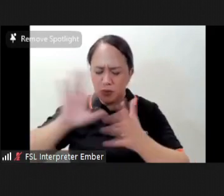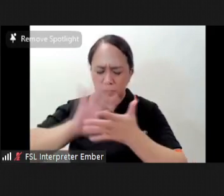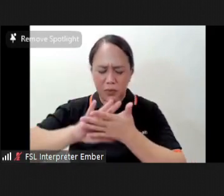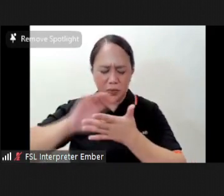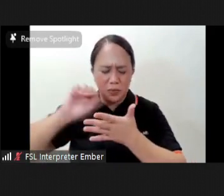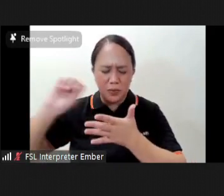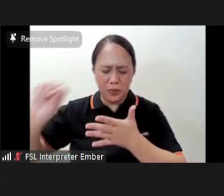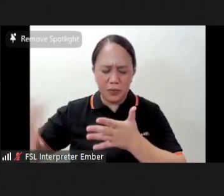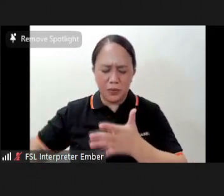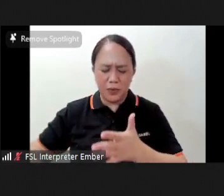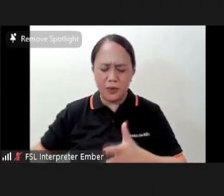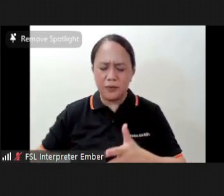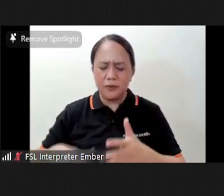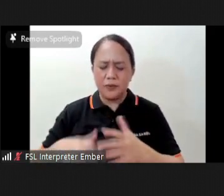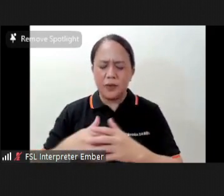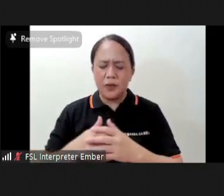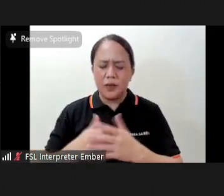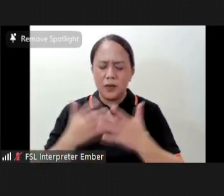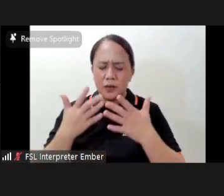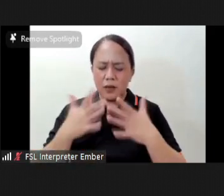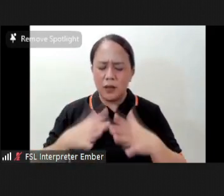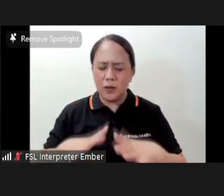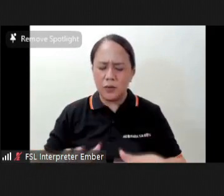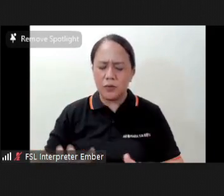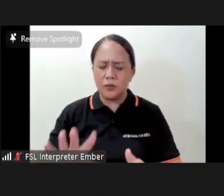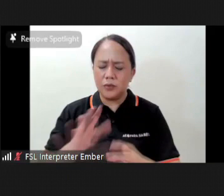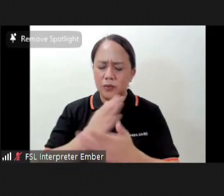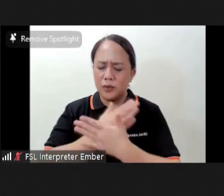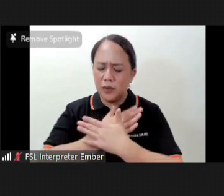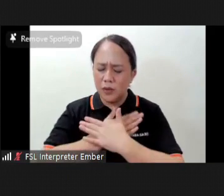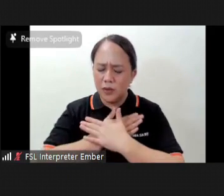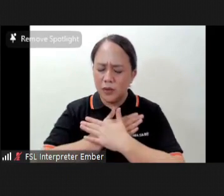allowing it to love you and care for you